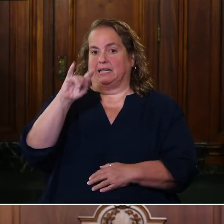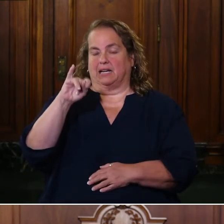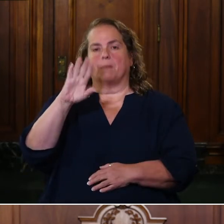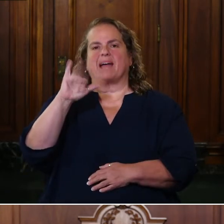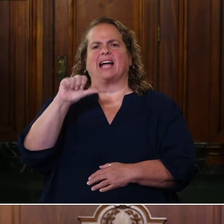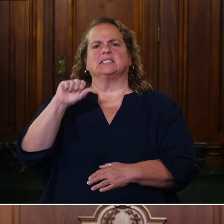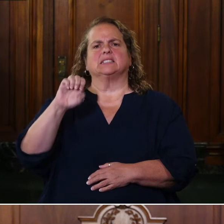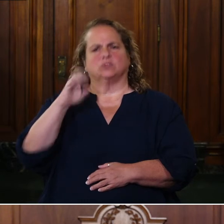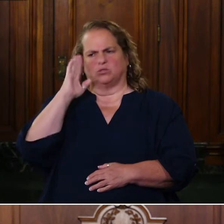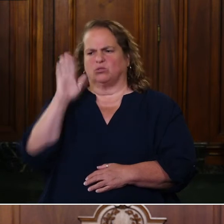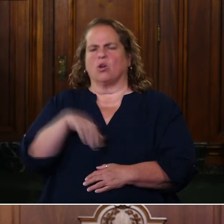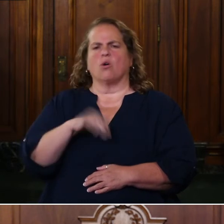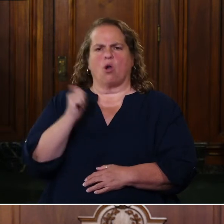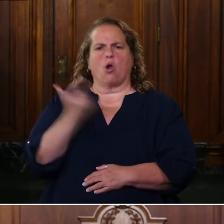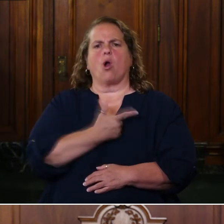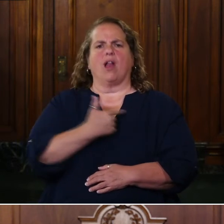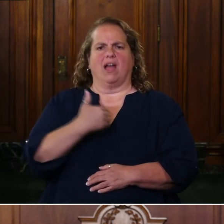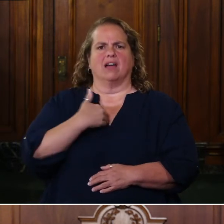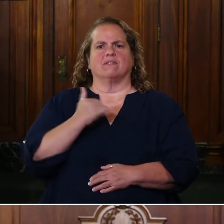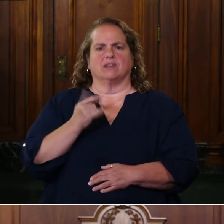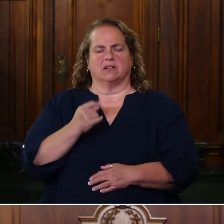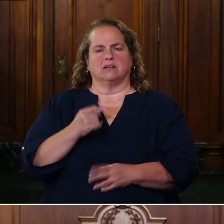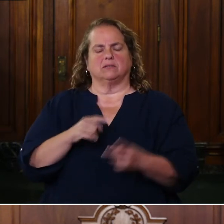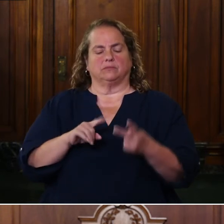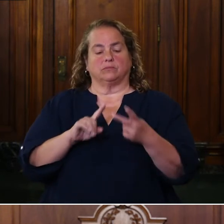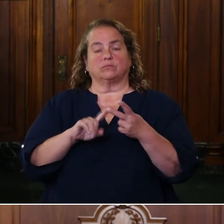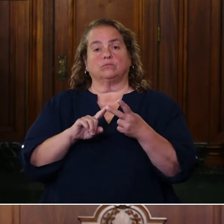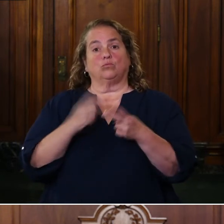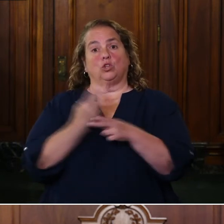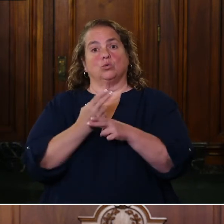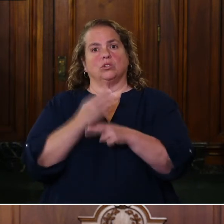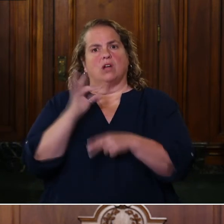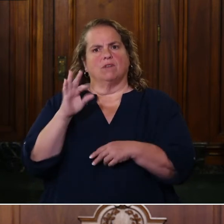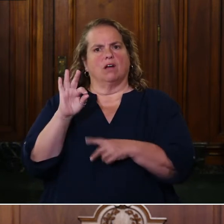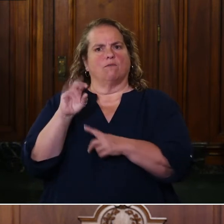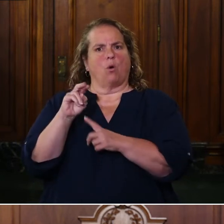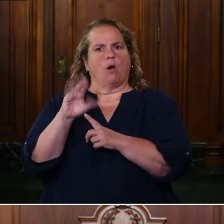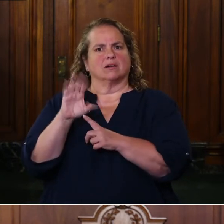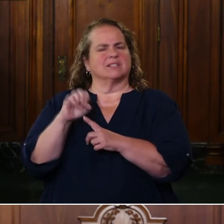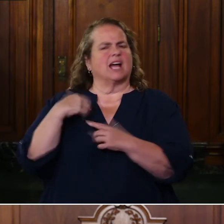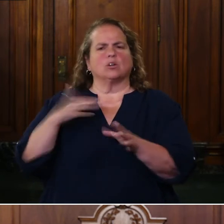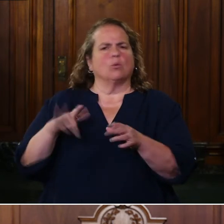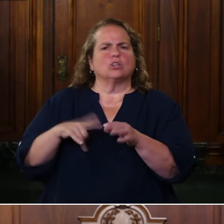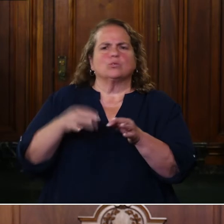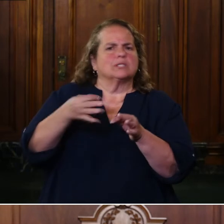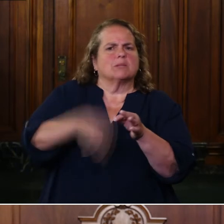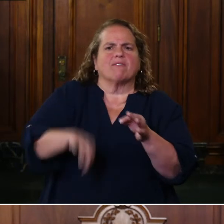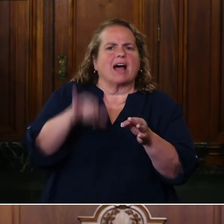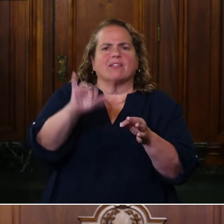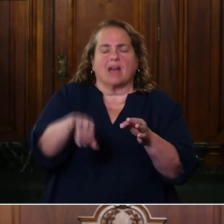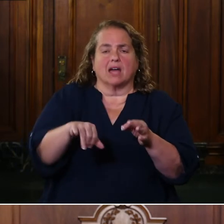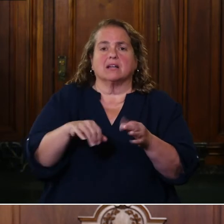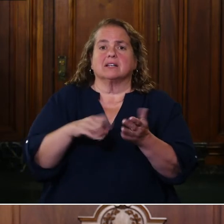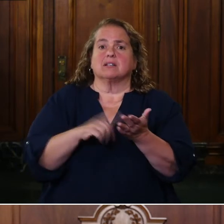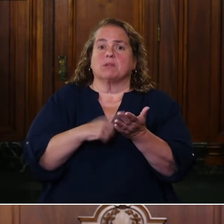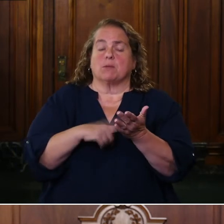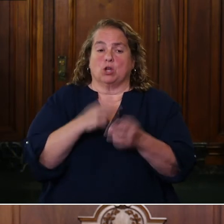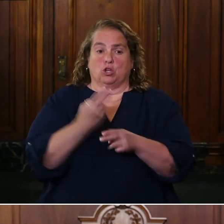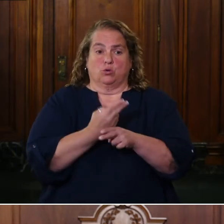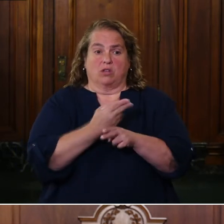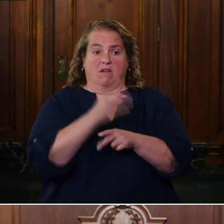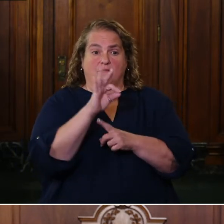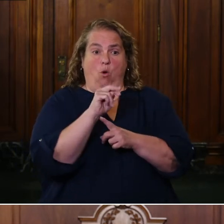Use of force. And I don't want to simplify this, because sometimes use of force in the past has been marginalized into